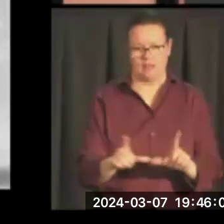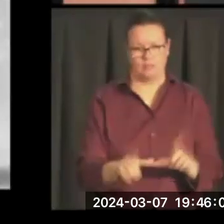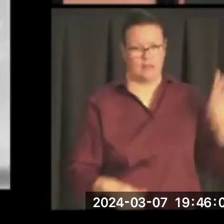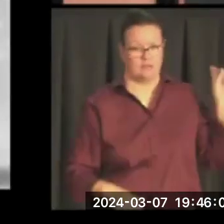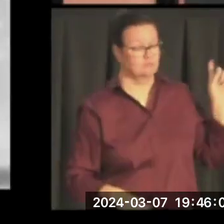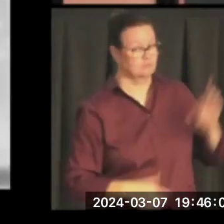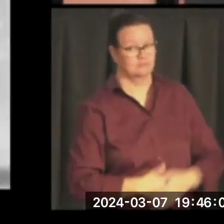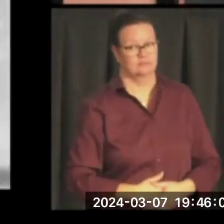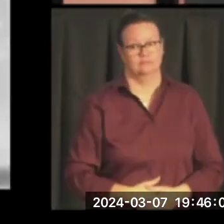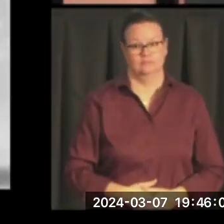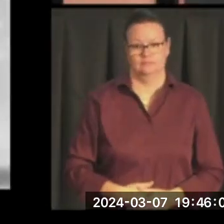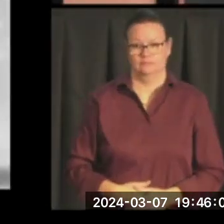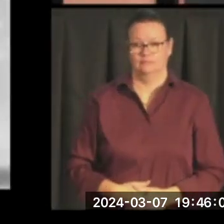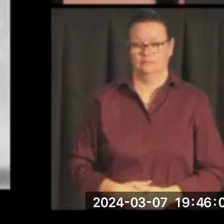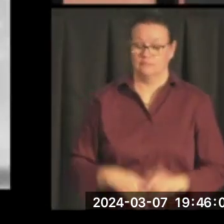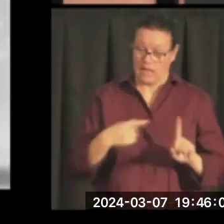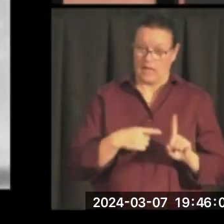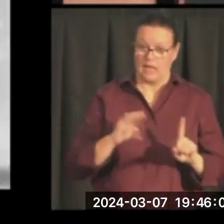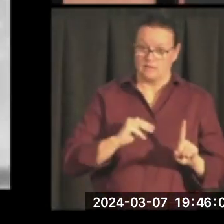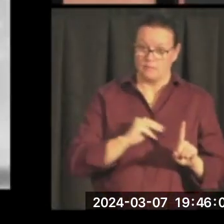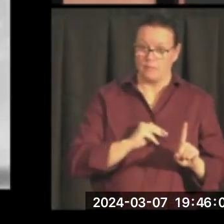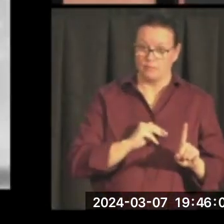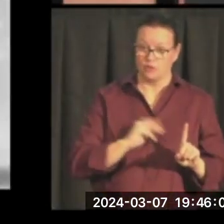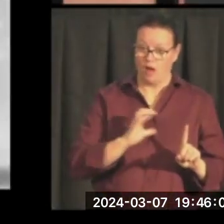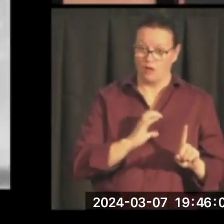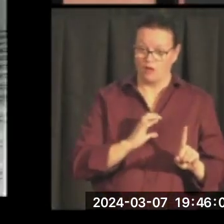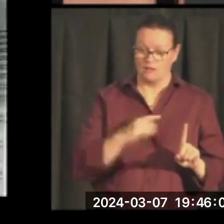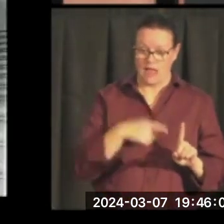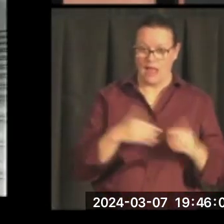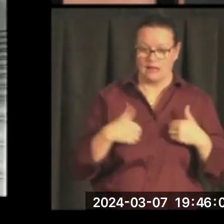and his four prefects on the Missoula Plate.